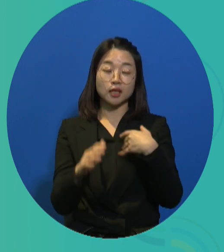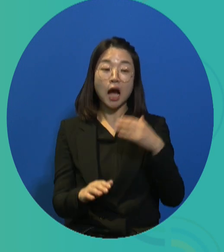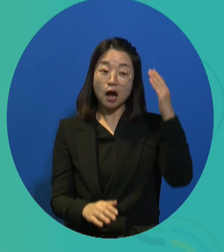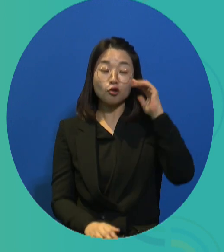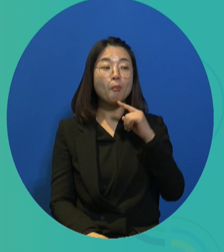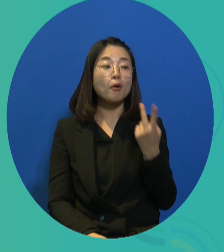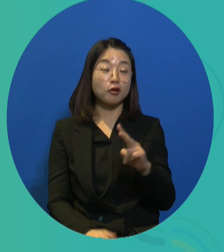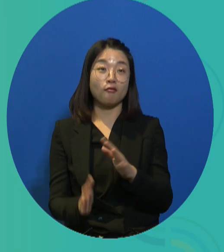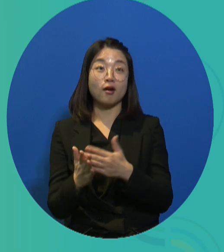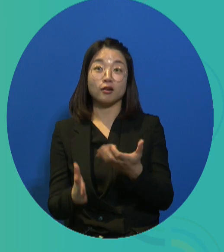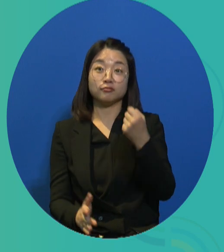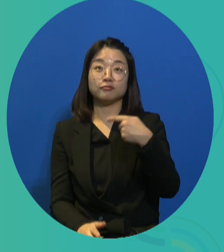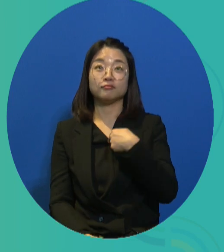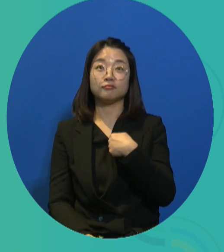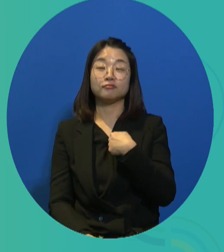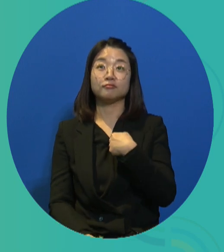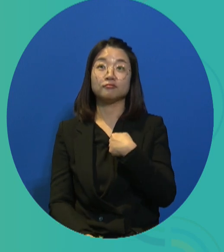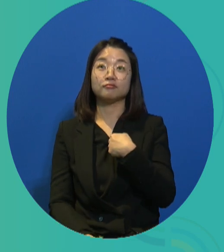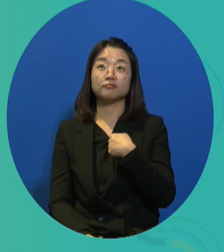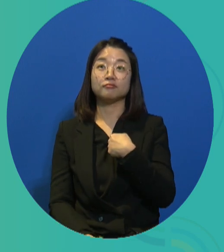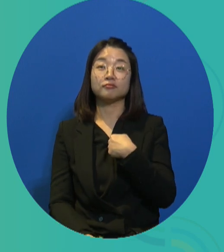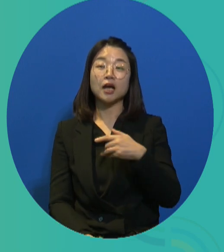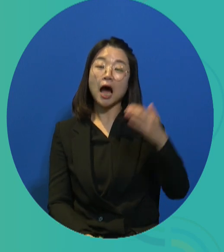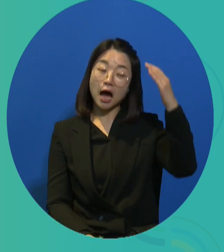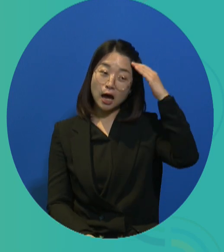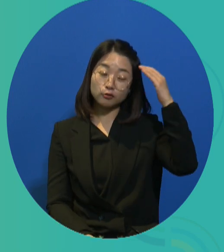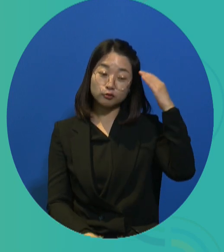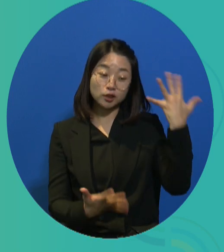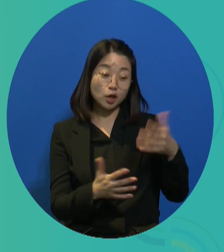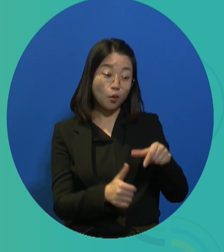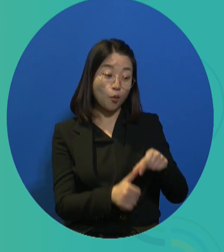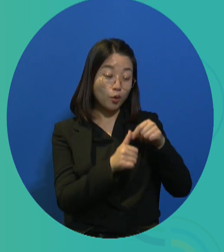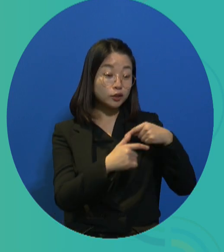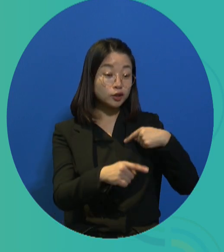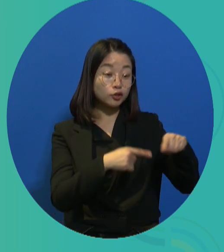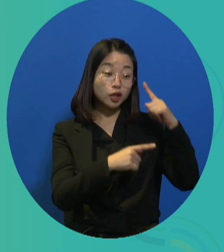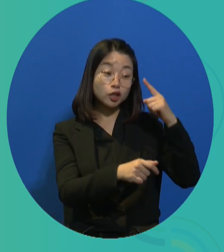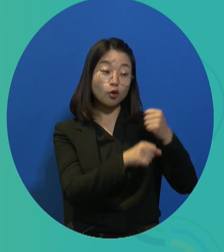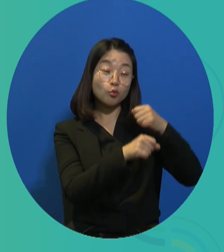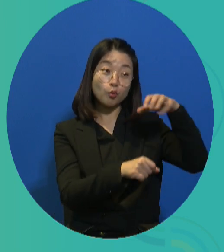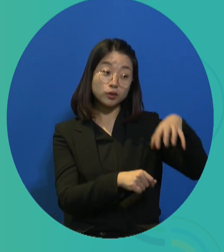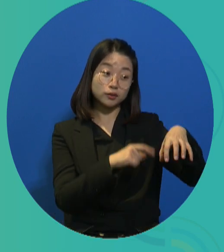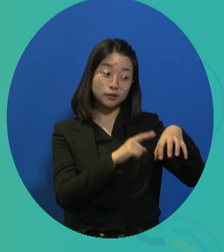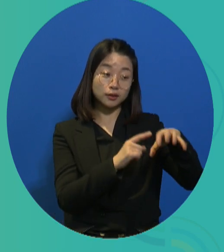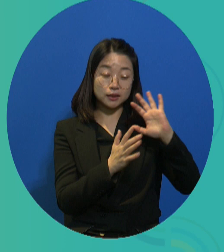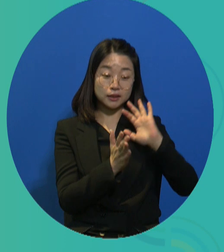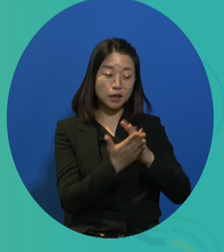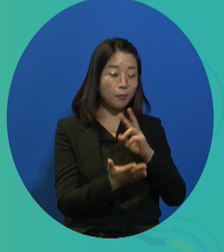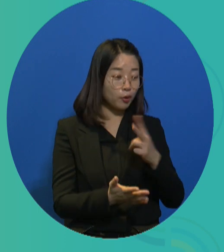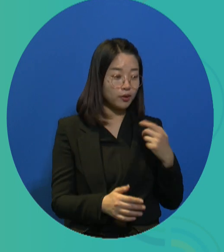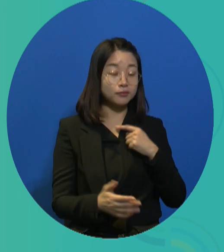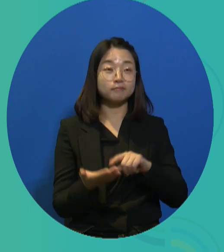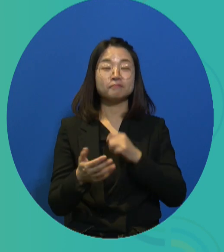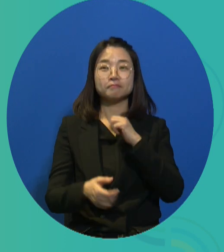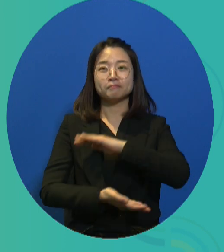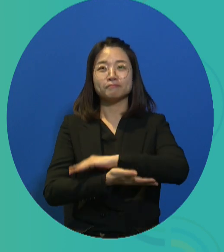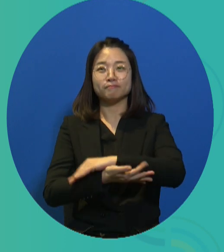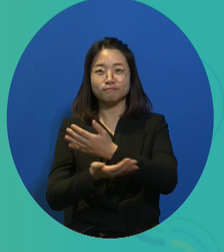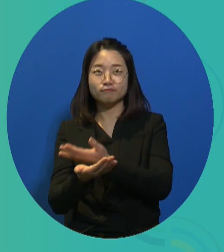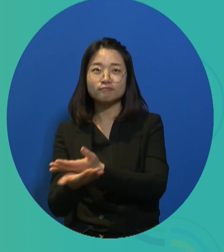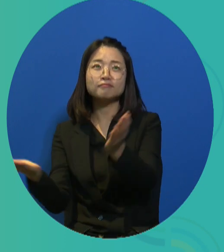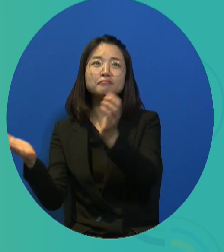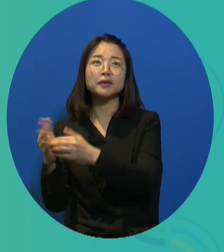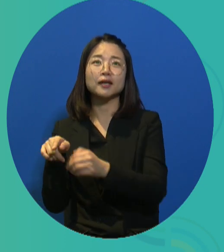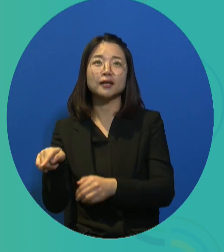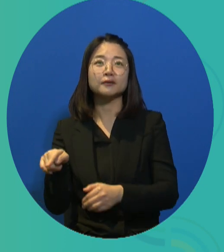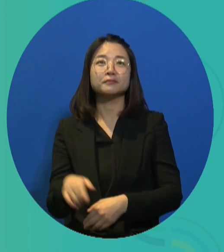This is the translator version. And on the right hand side, you would see another report that was issued by several researchers here in